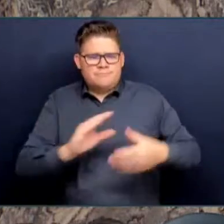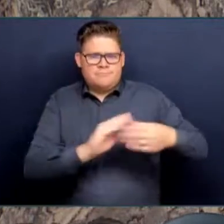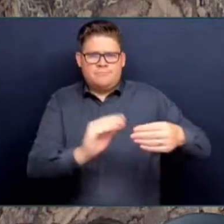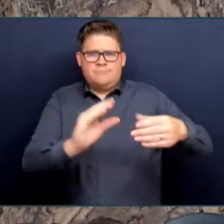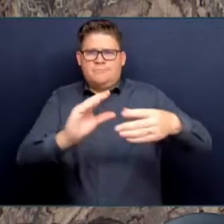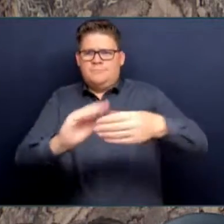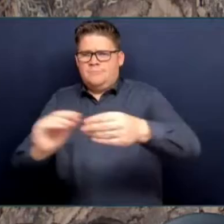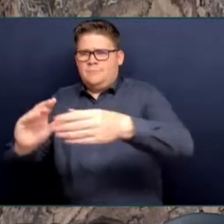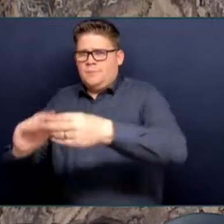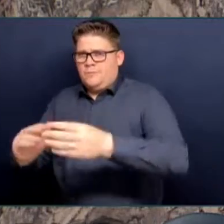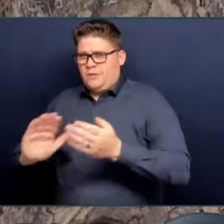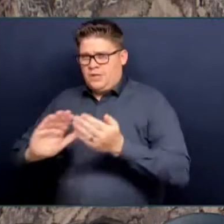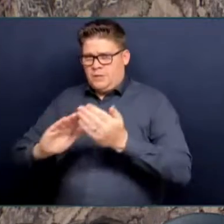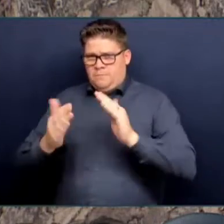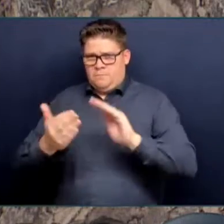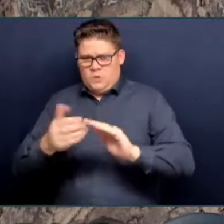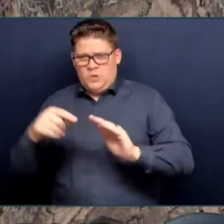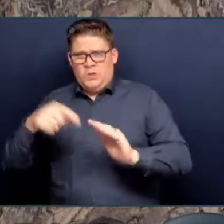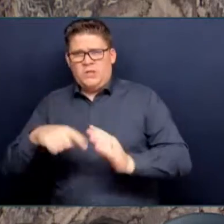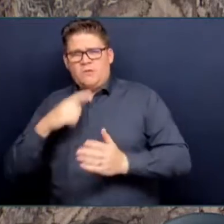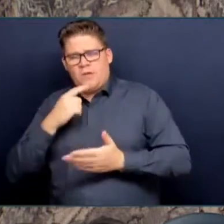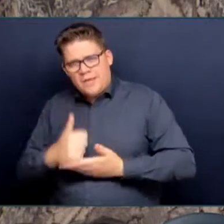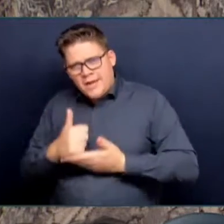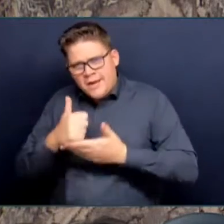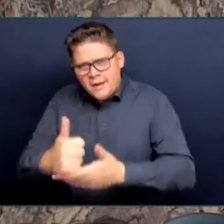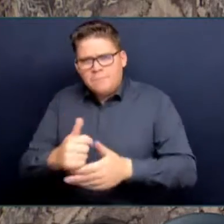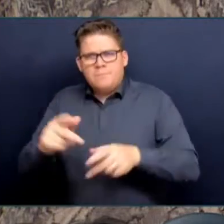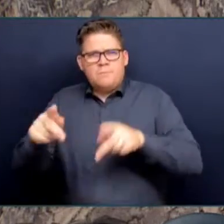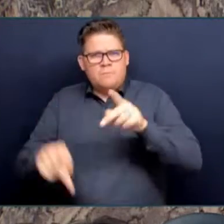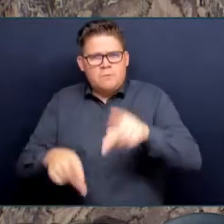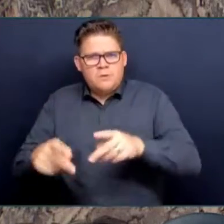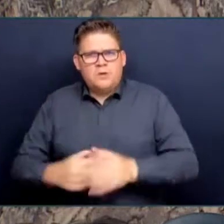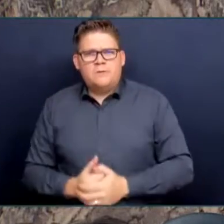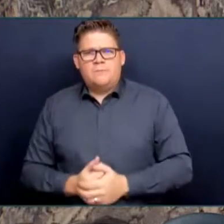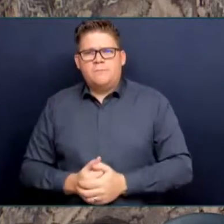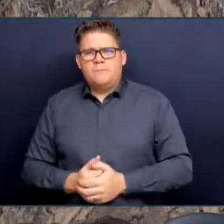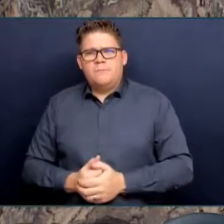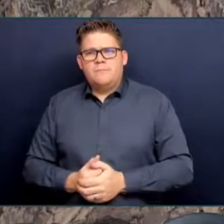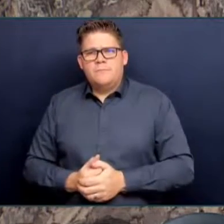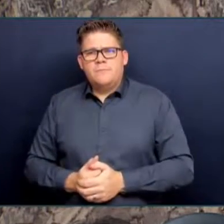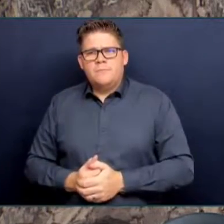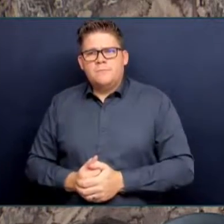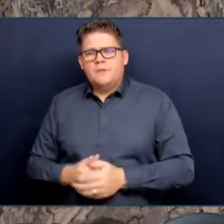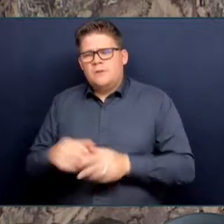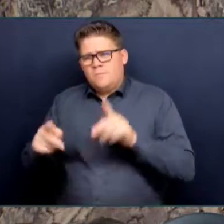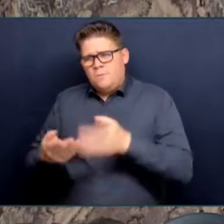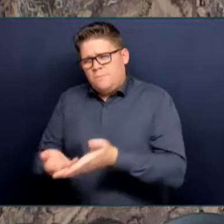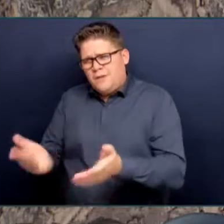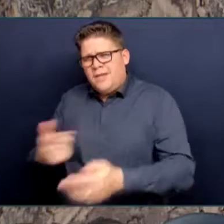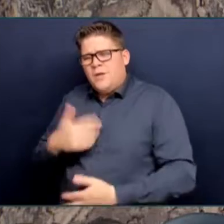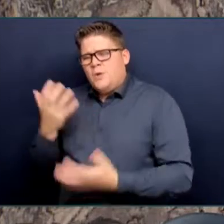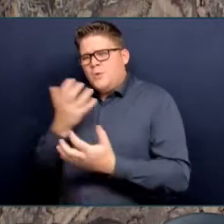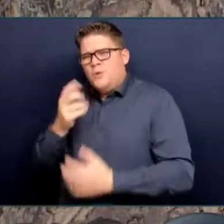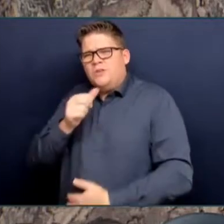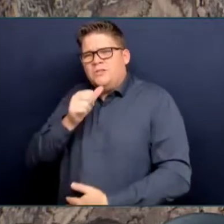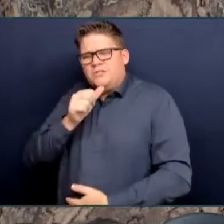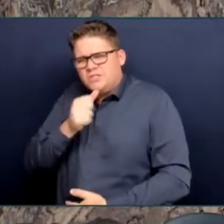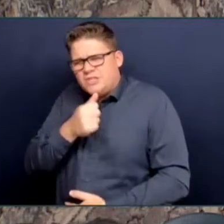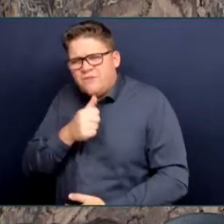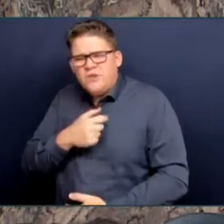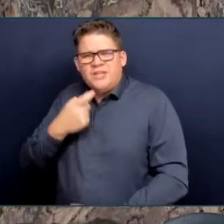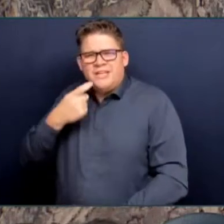from addictions. The work that we did on the Health Committee is unmeasured. As we completed the report on closing gaps and reducing barriers,